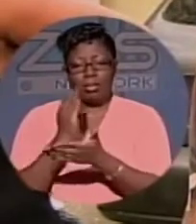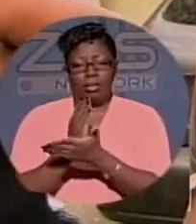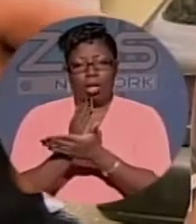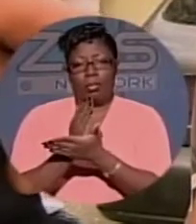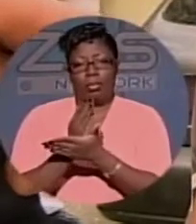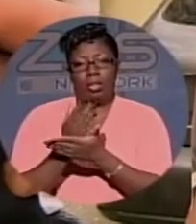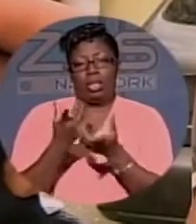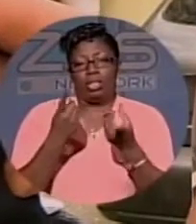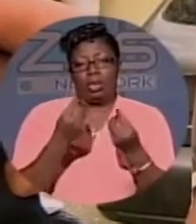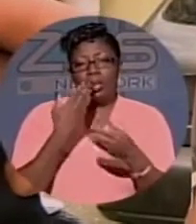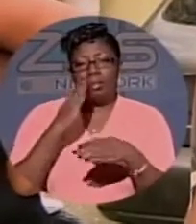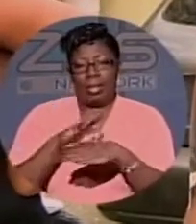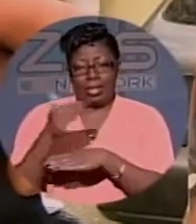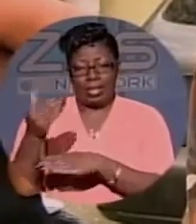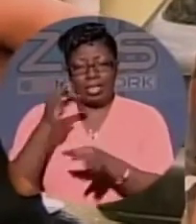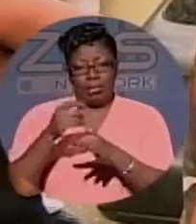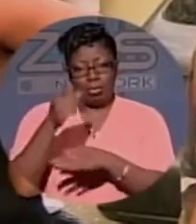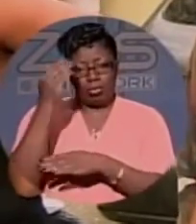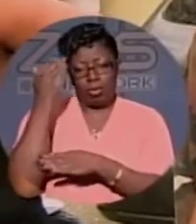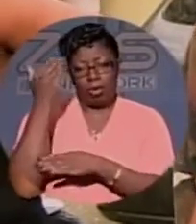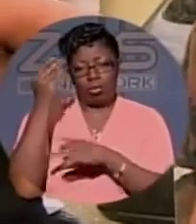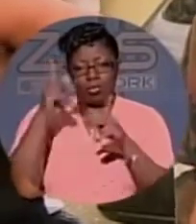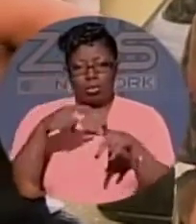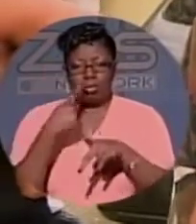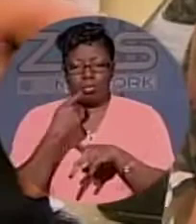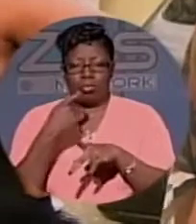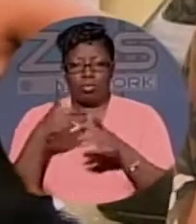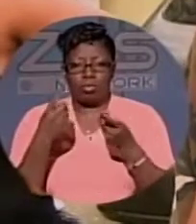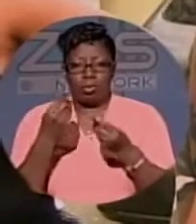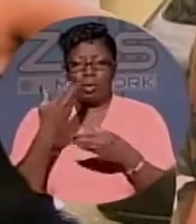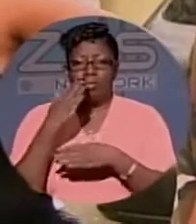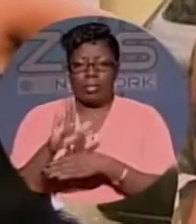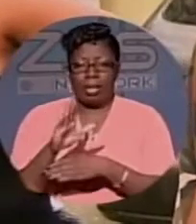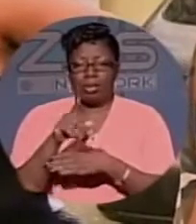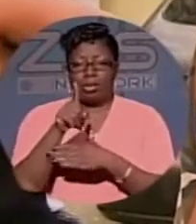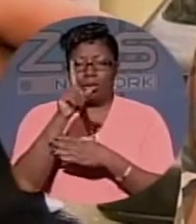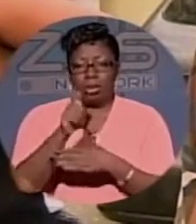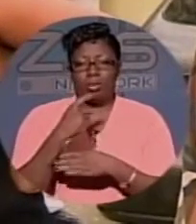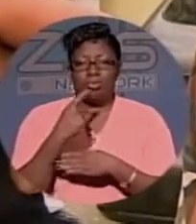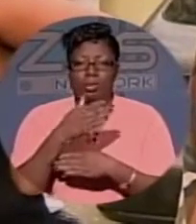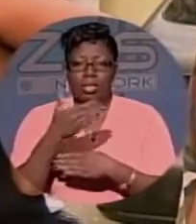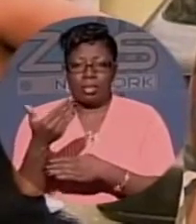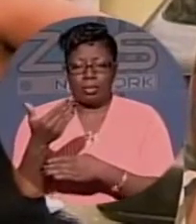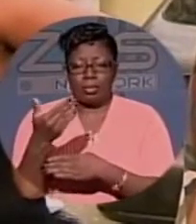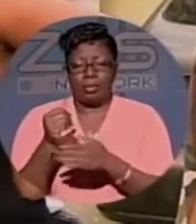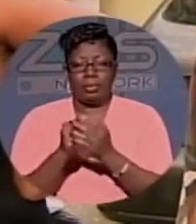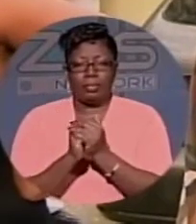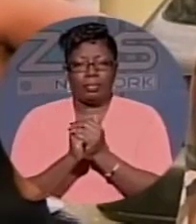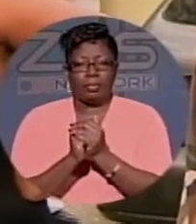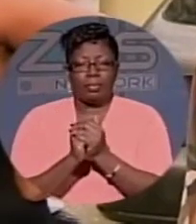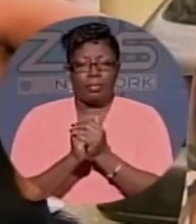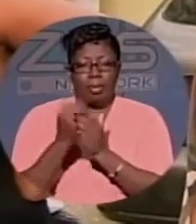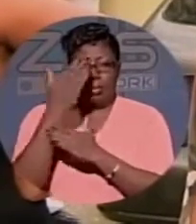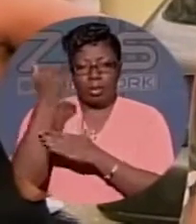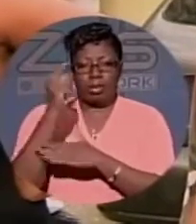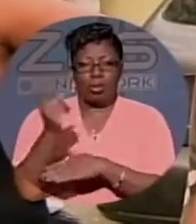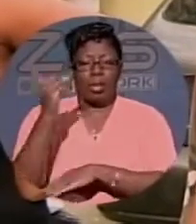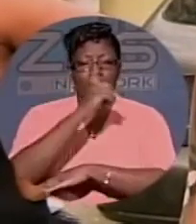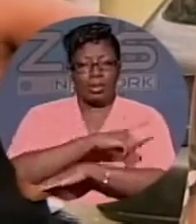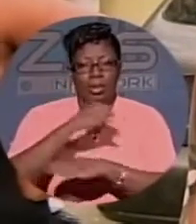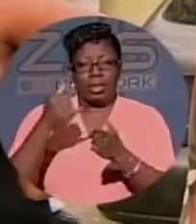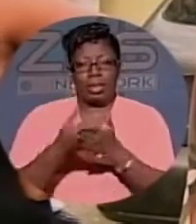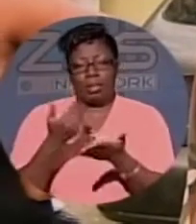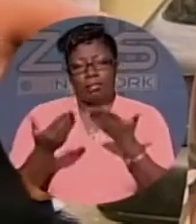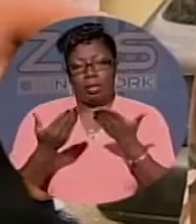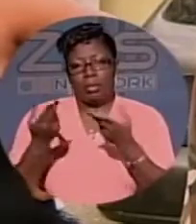doing the bad things. And if you know somebody doing bad things, you need to speak out and show them up because one day it will happen